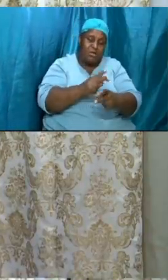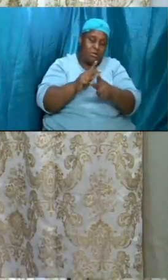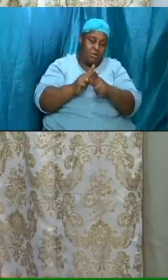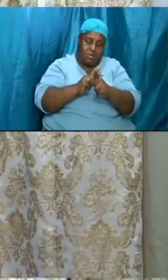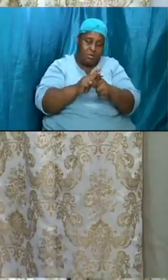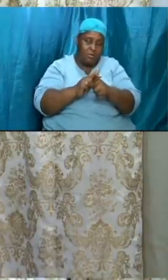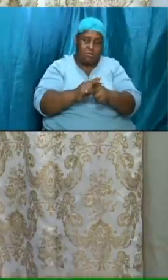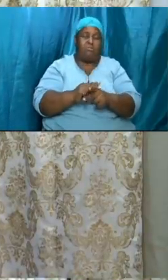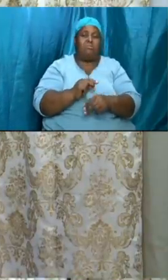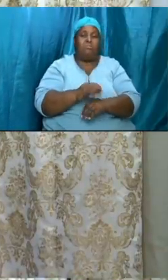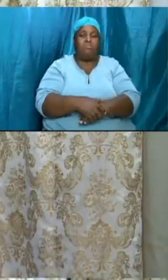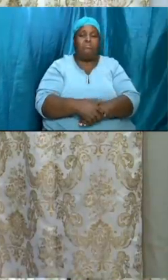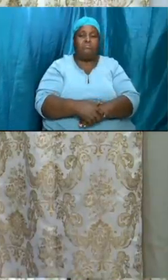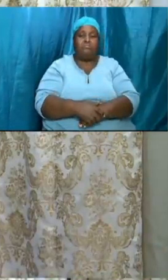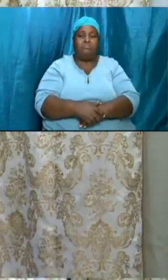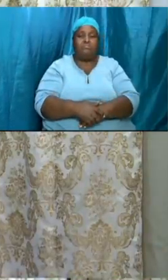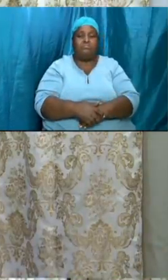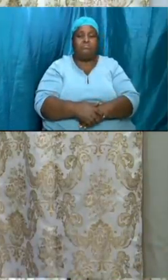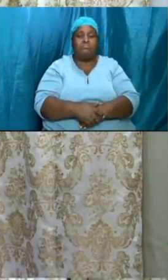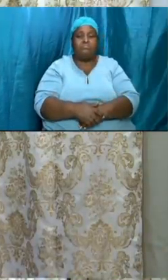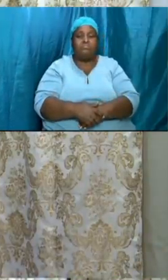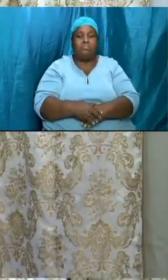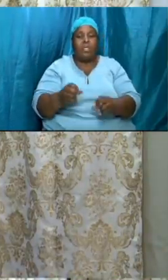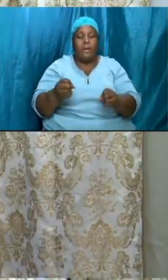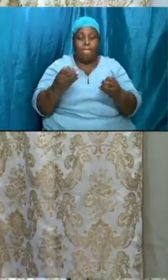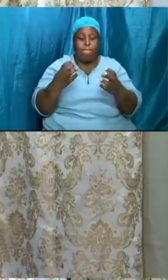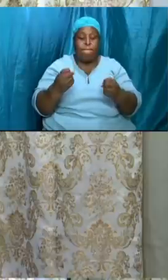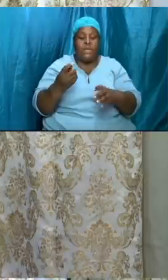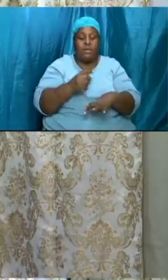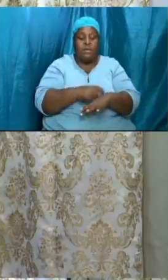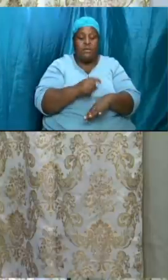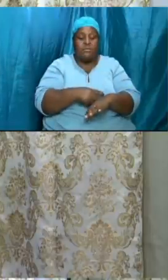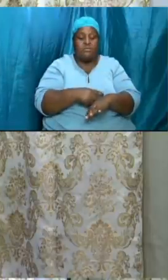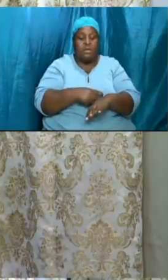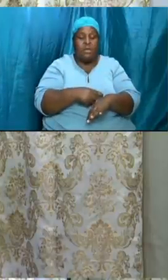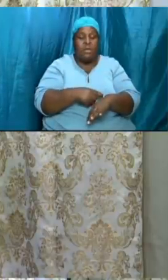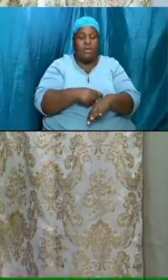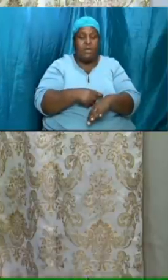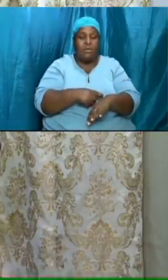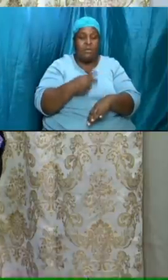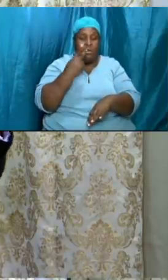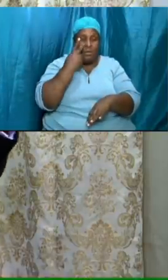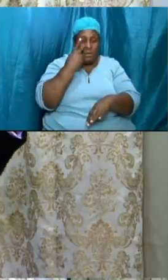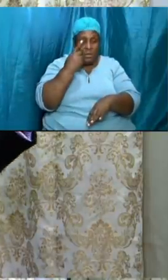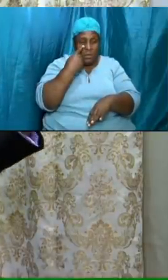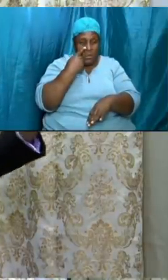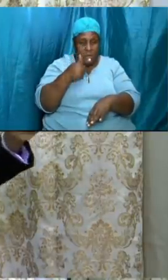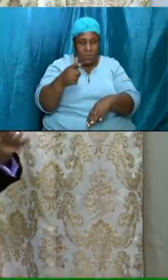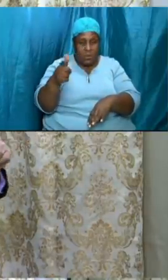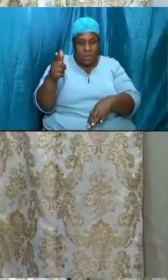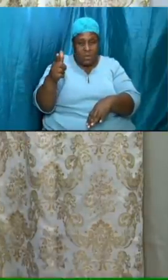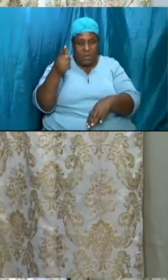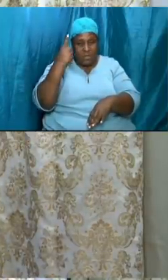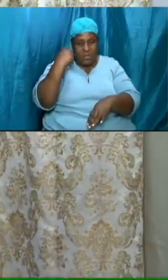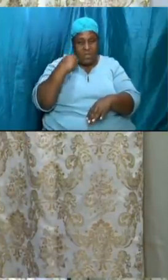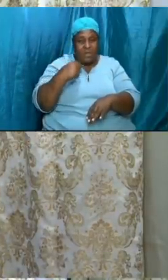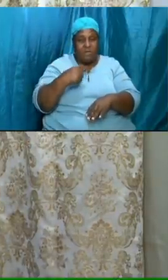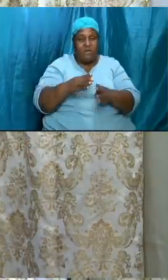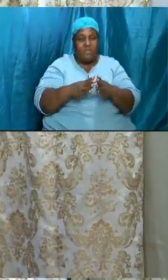care of yes many times we look out for the the the big animals